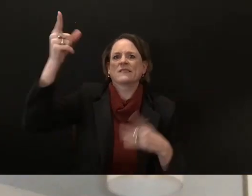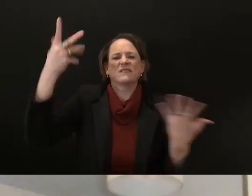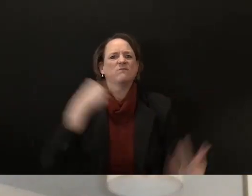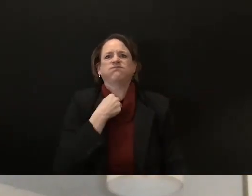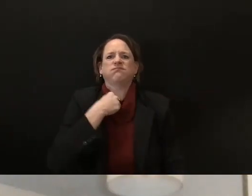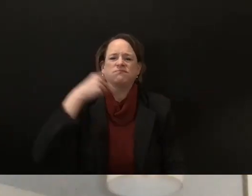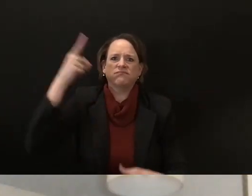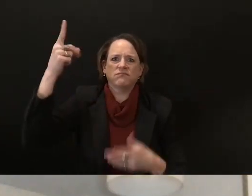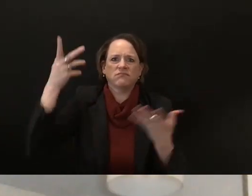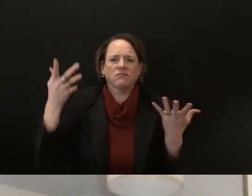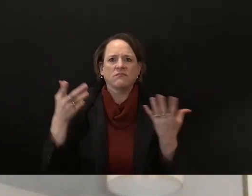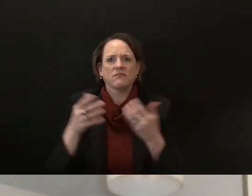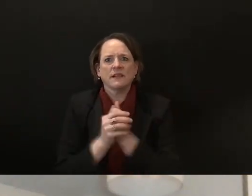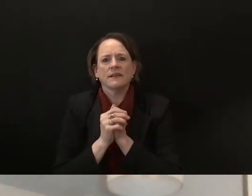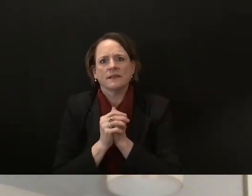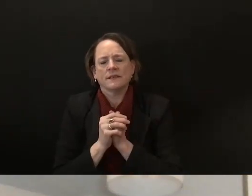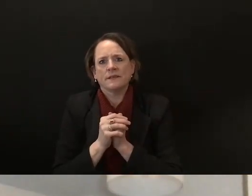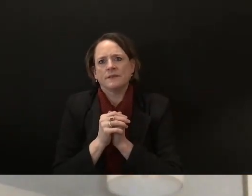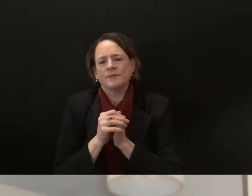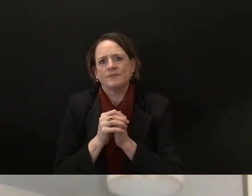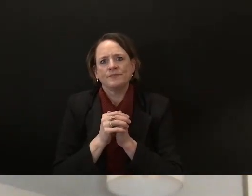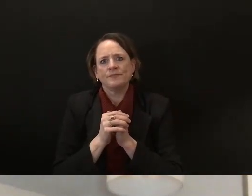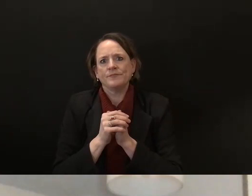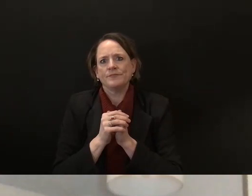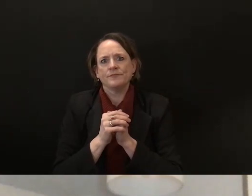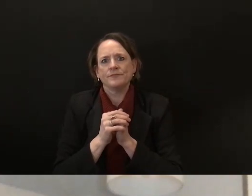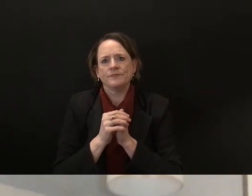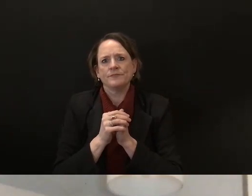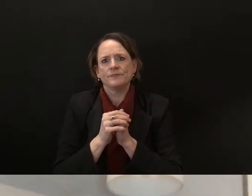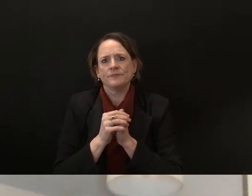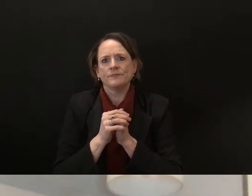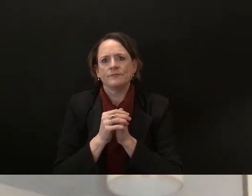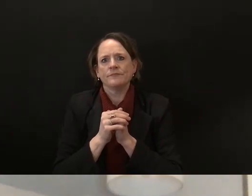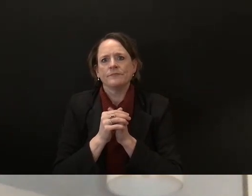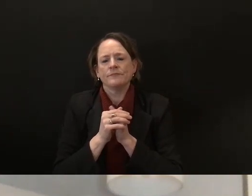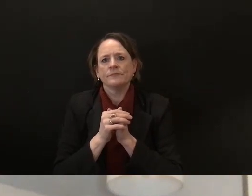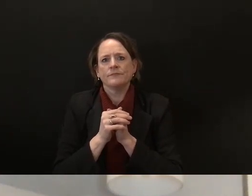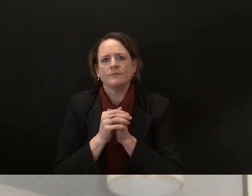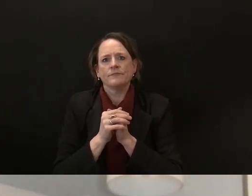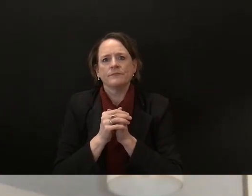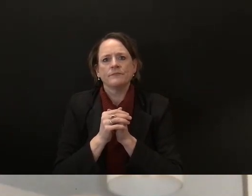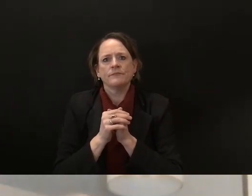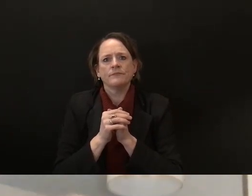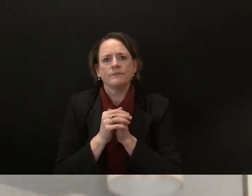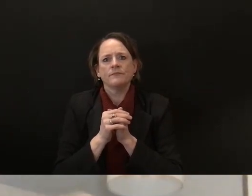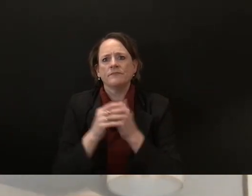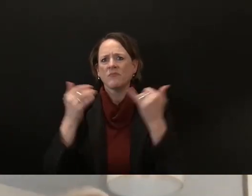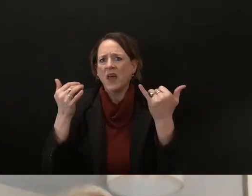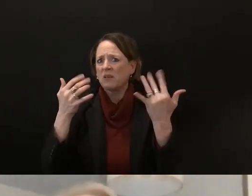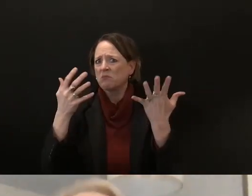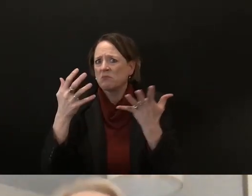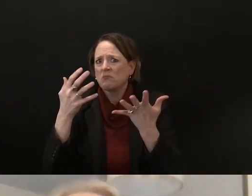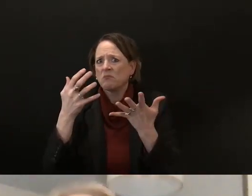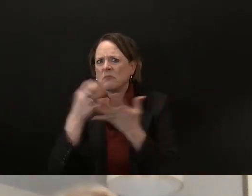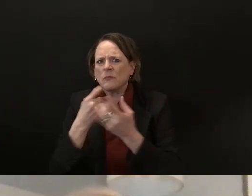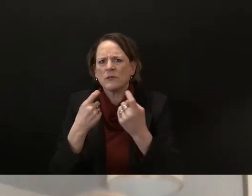yeah and uh so the i don't know if we're doing questions i still have my chat up but the the other representative